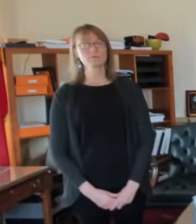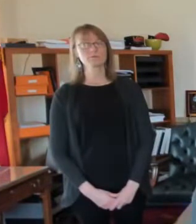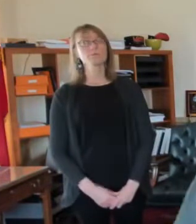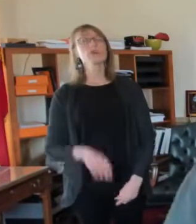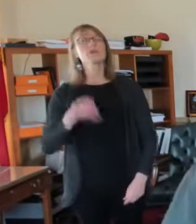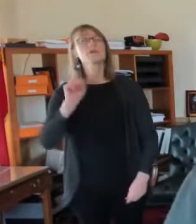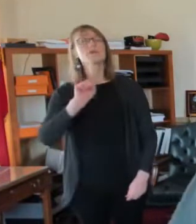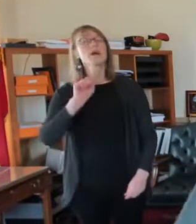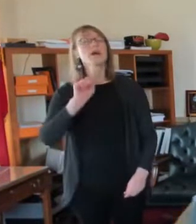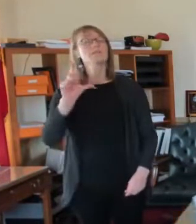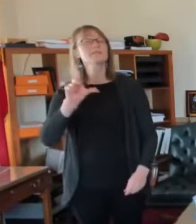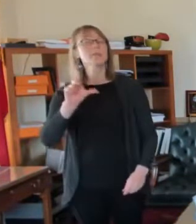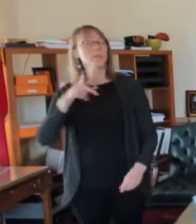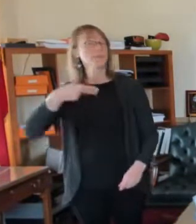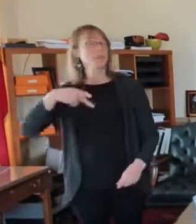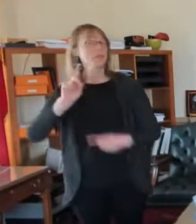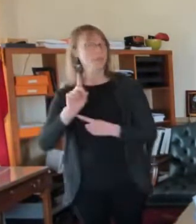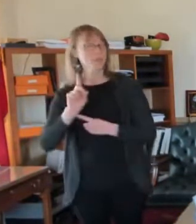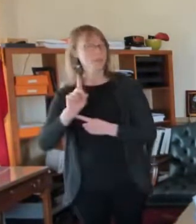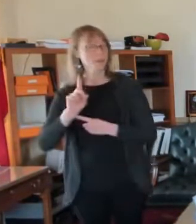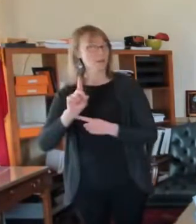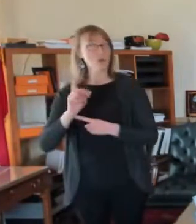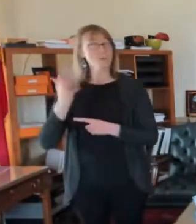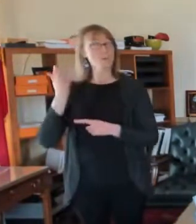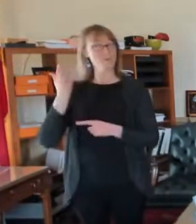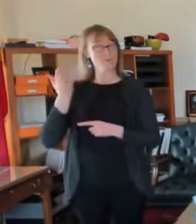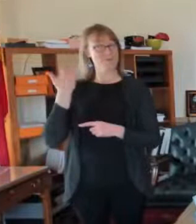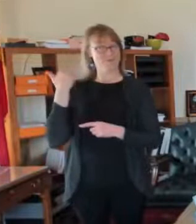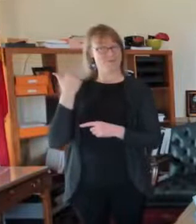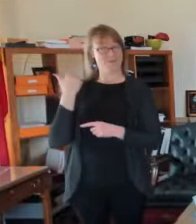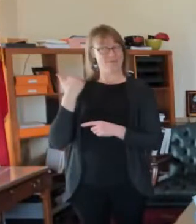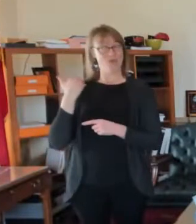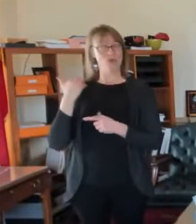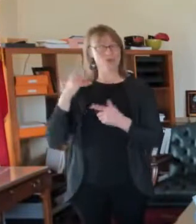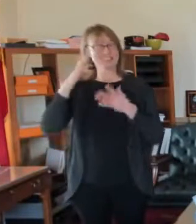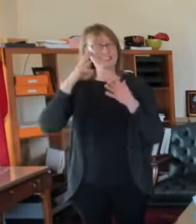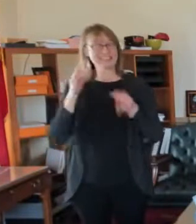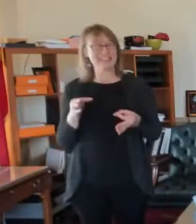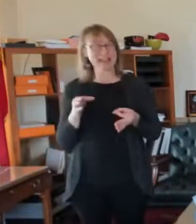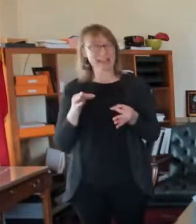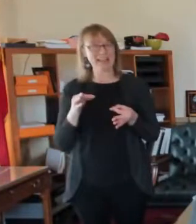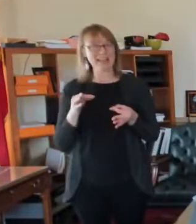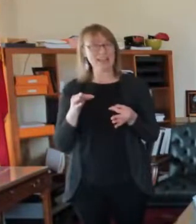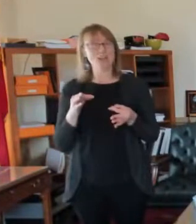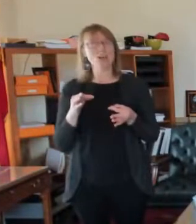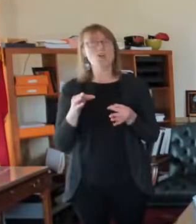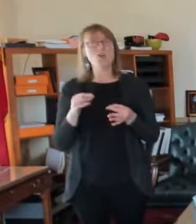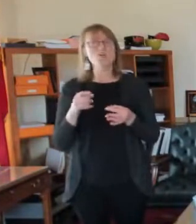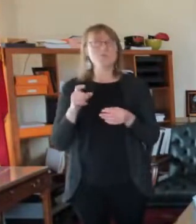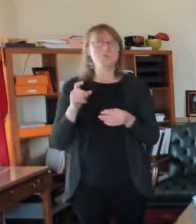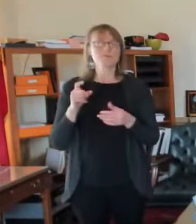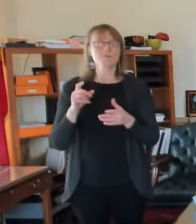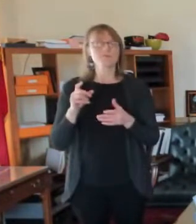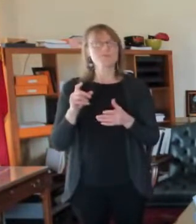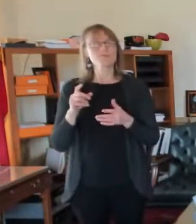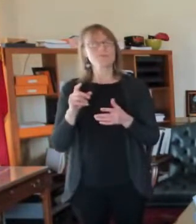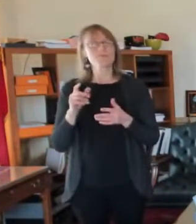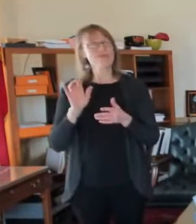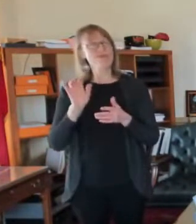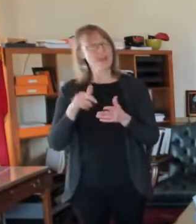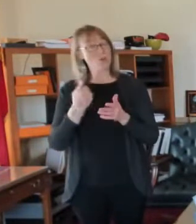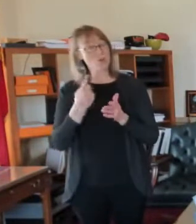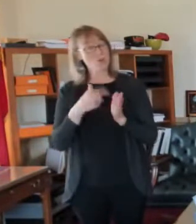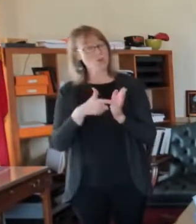Well, Jackie, thanks for that question. Um, as most of you know, our police department for, for since about